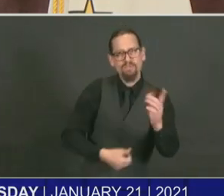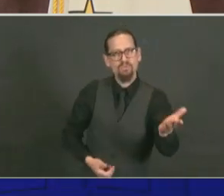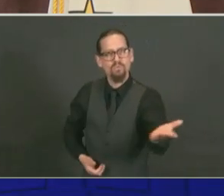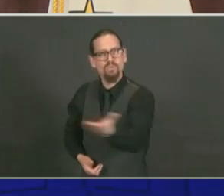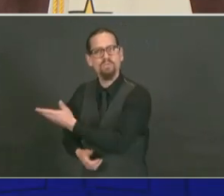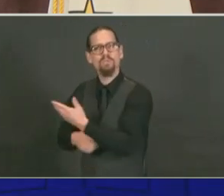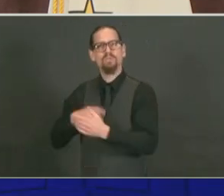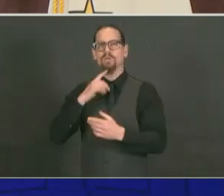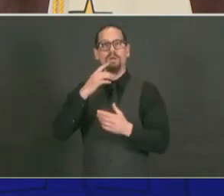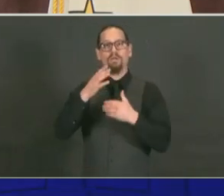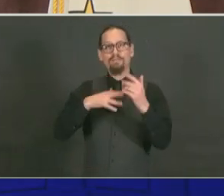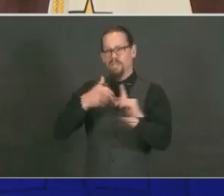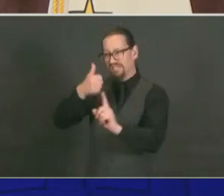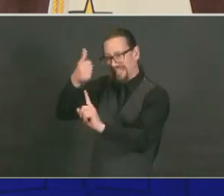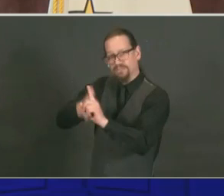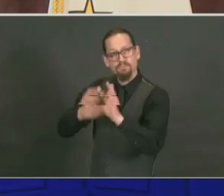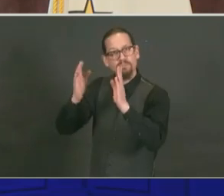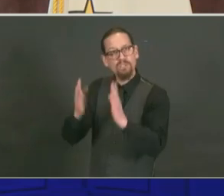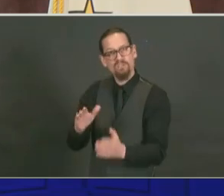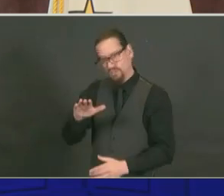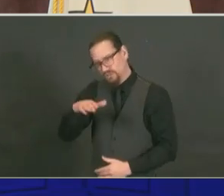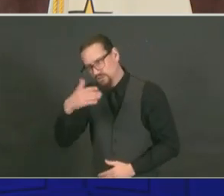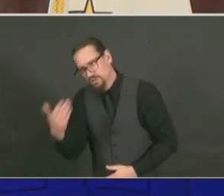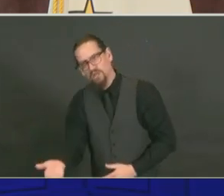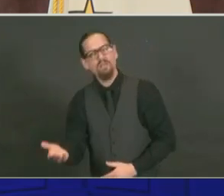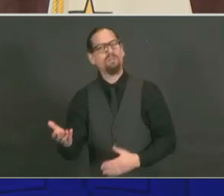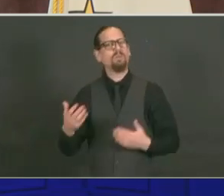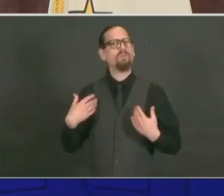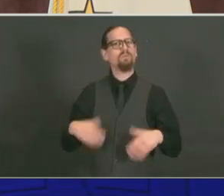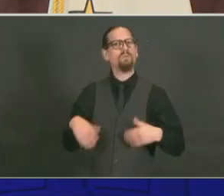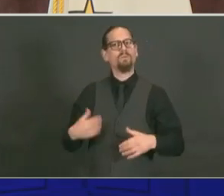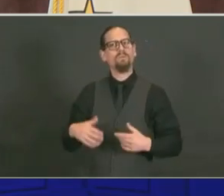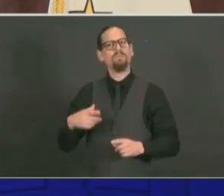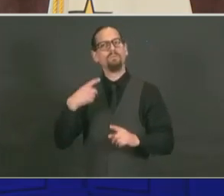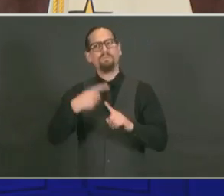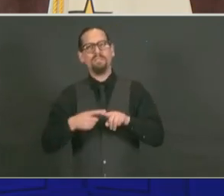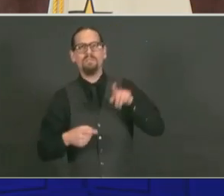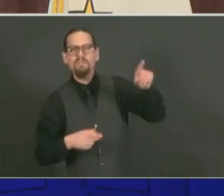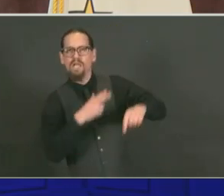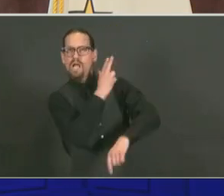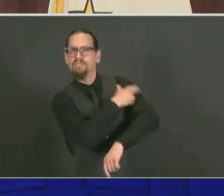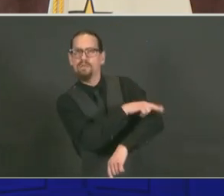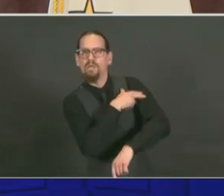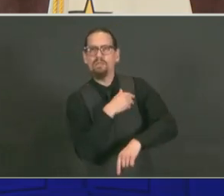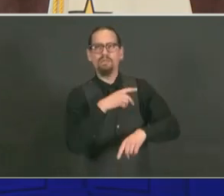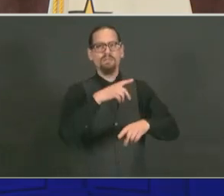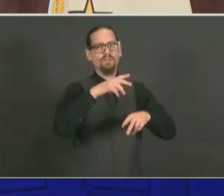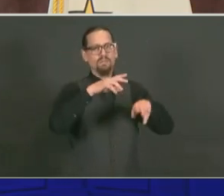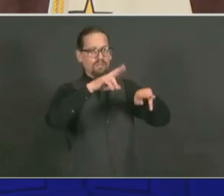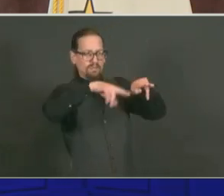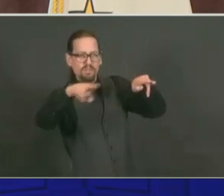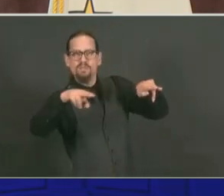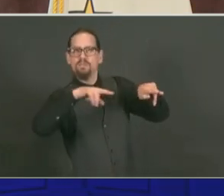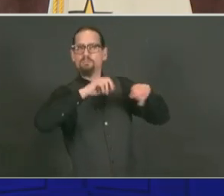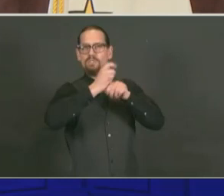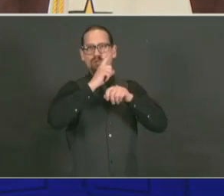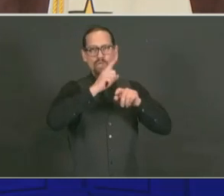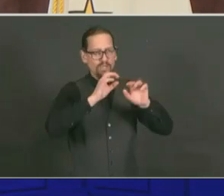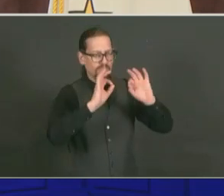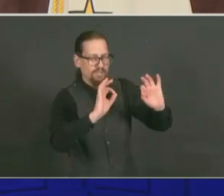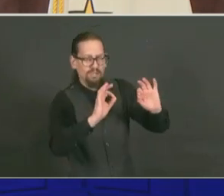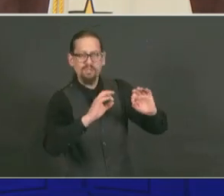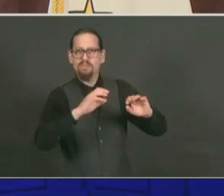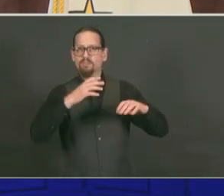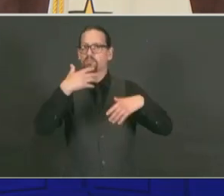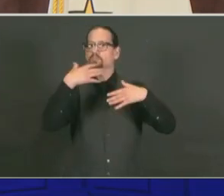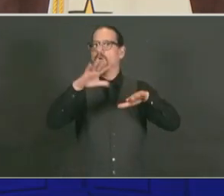key consideration, keeping hospitalizations low is critical to our ability to managing this pandemic.